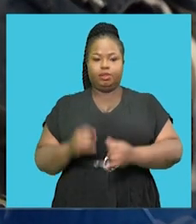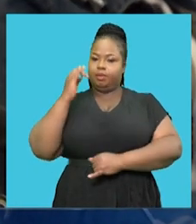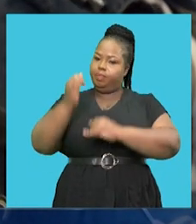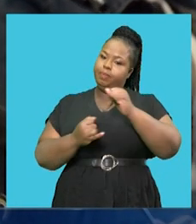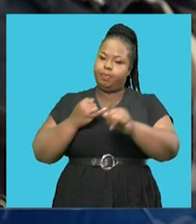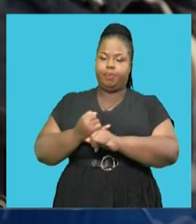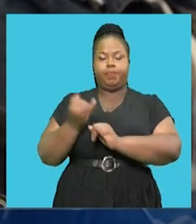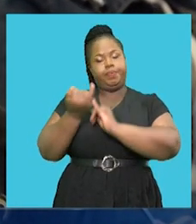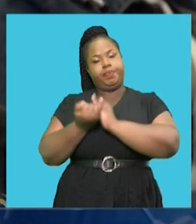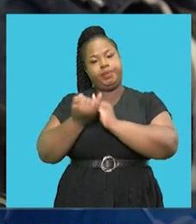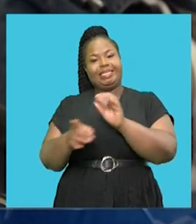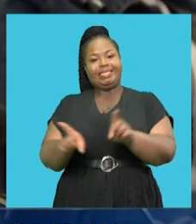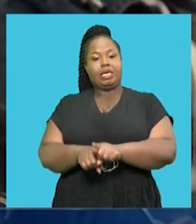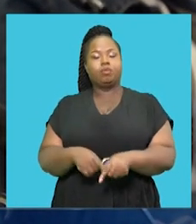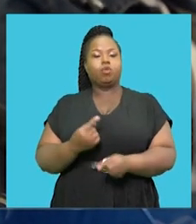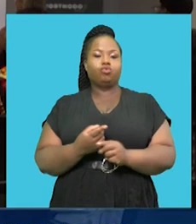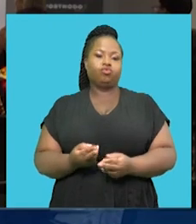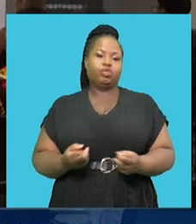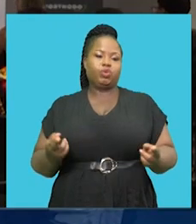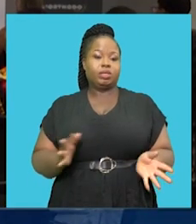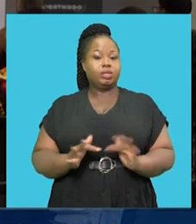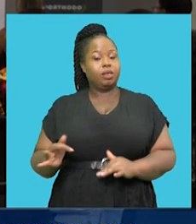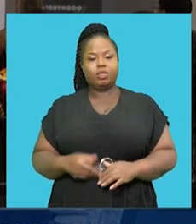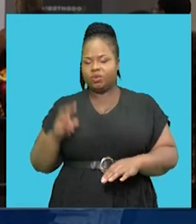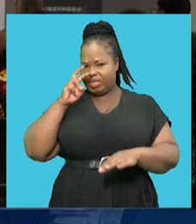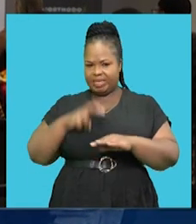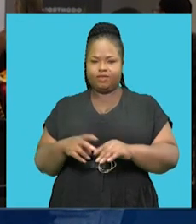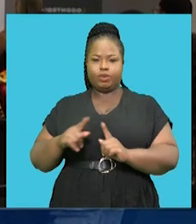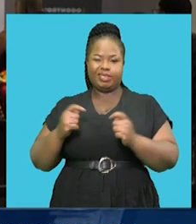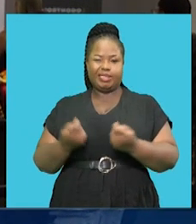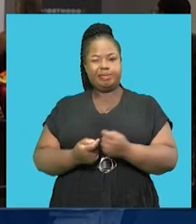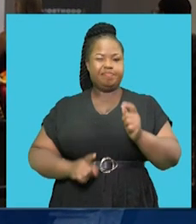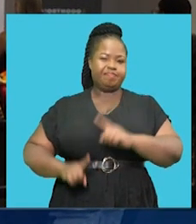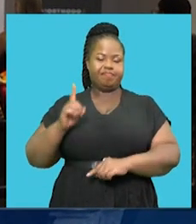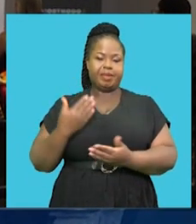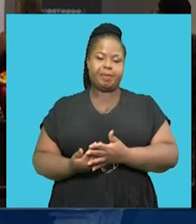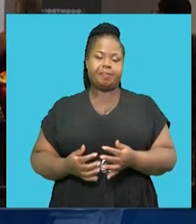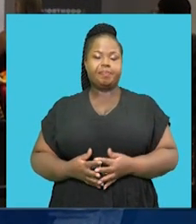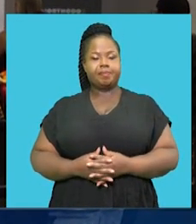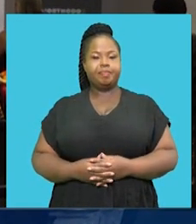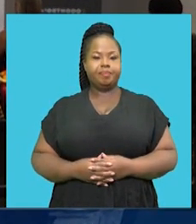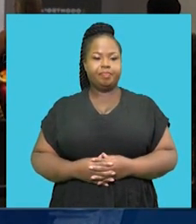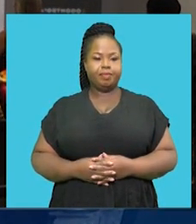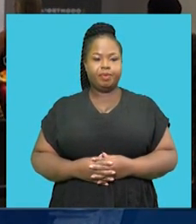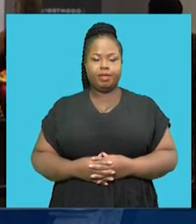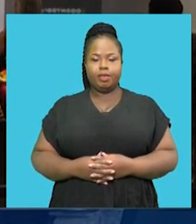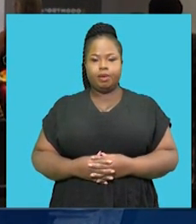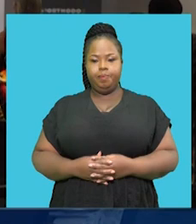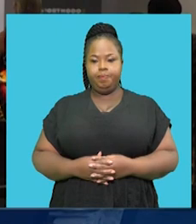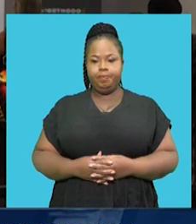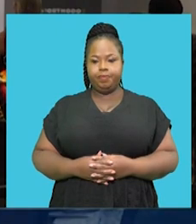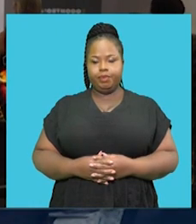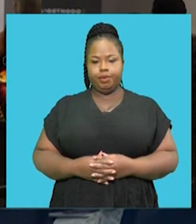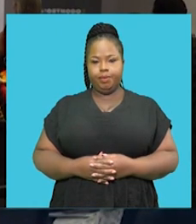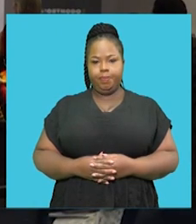competitions, and essential resources which are needed for the team's success on the global stage. For Soweto TV Sports